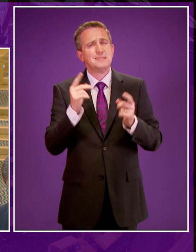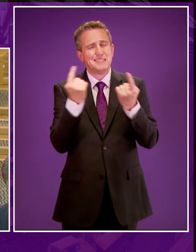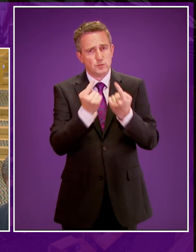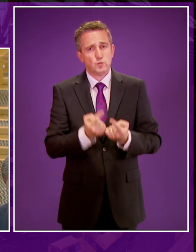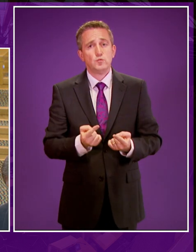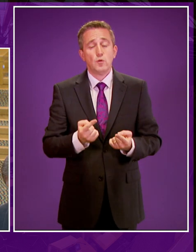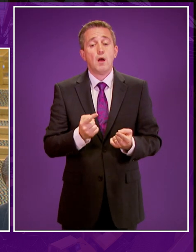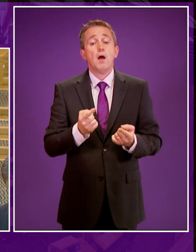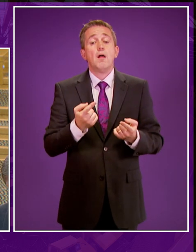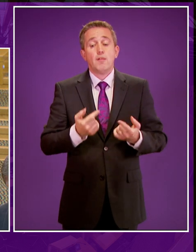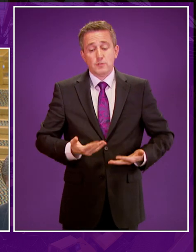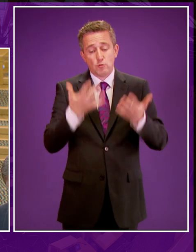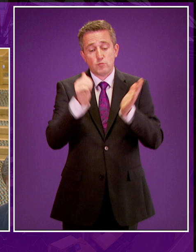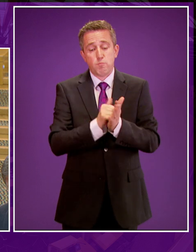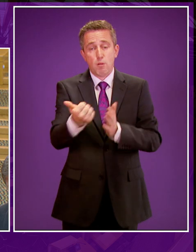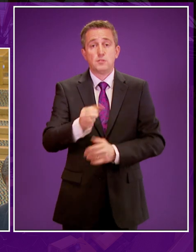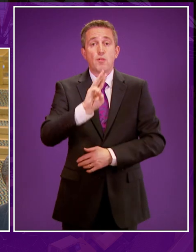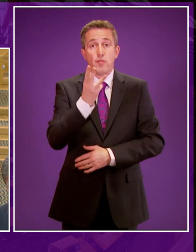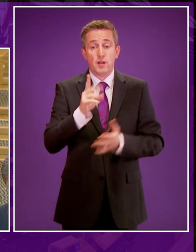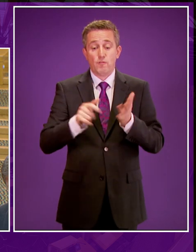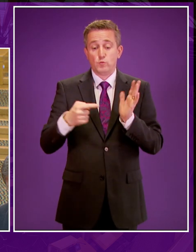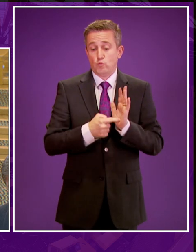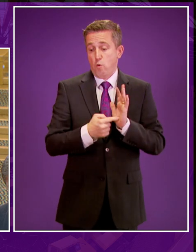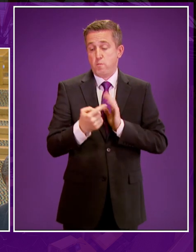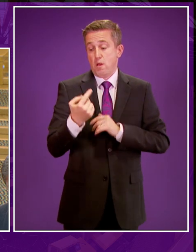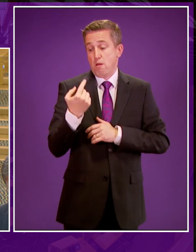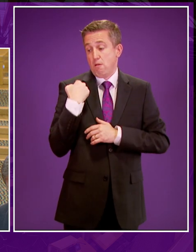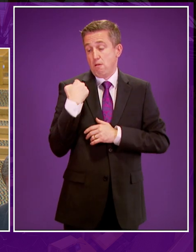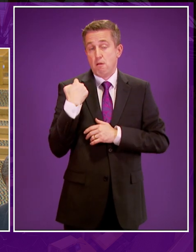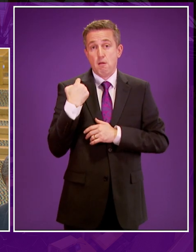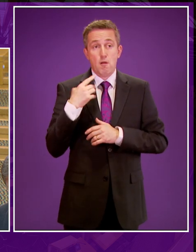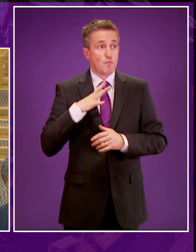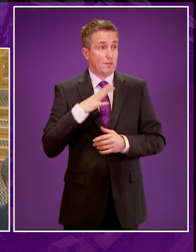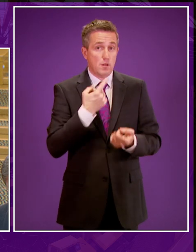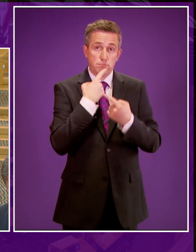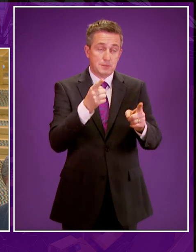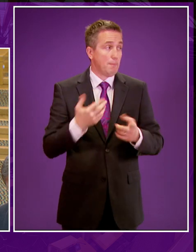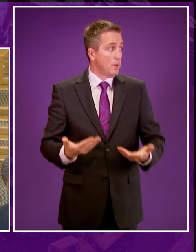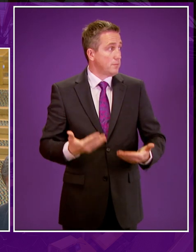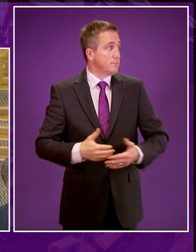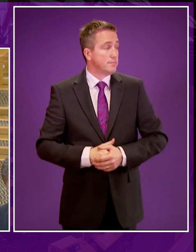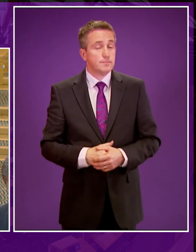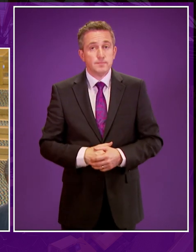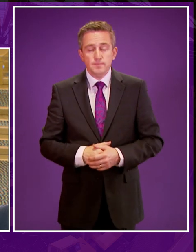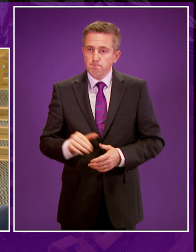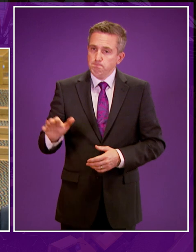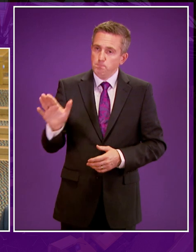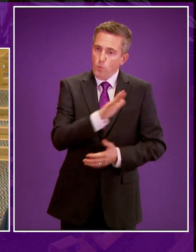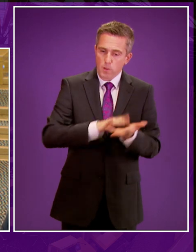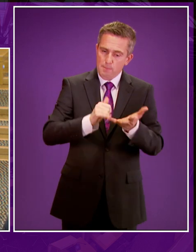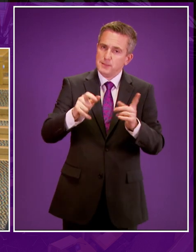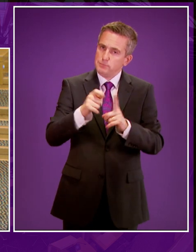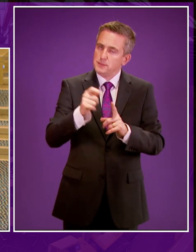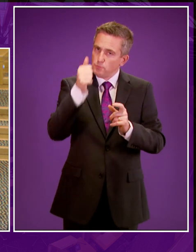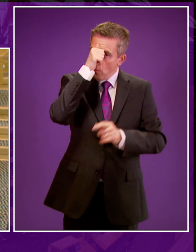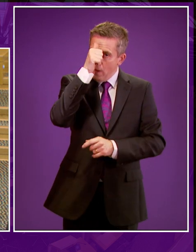consultation findings were published in full on the 3rd of October this year in advance of my ministerial statement. Members across this chamber should be in